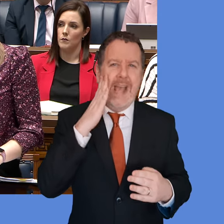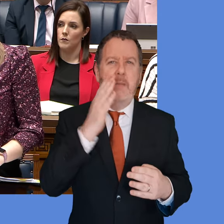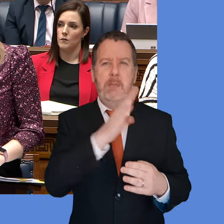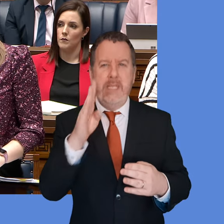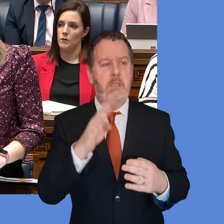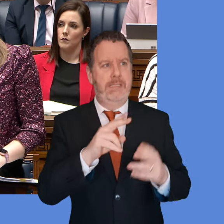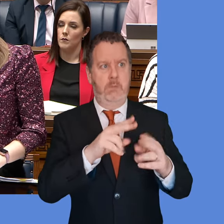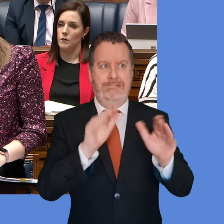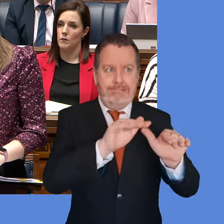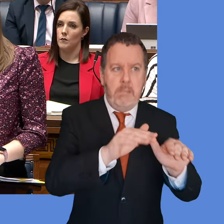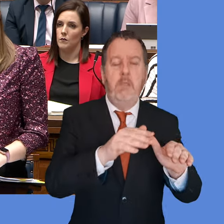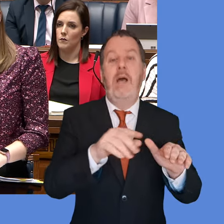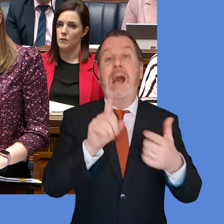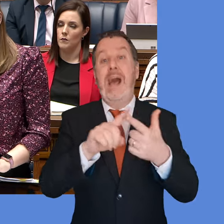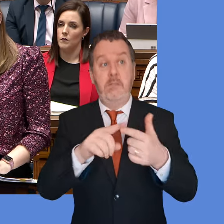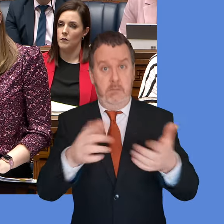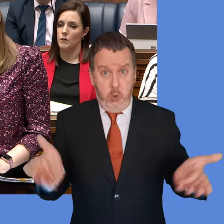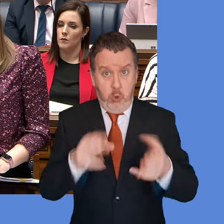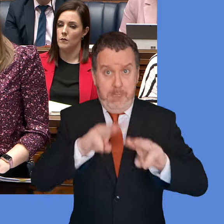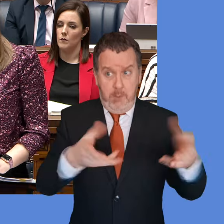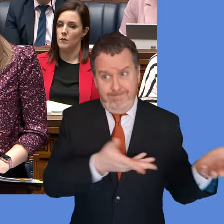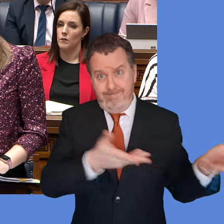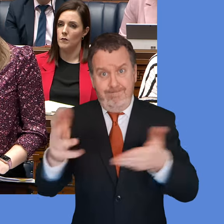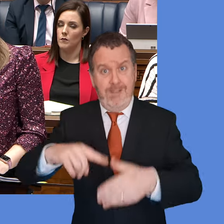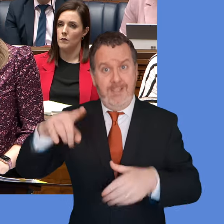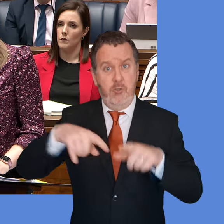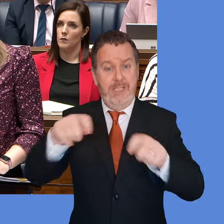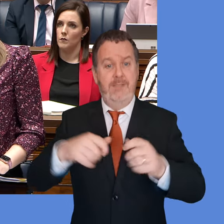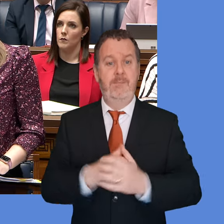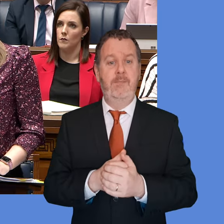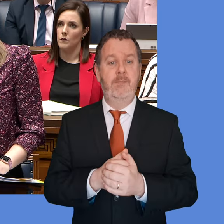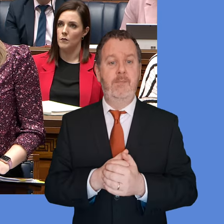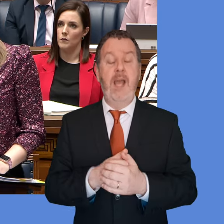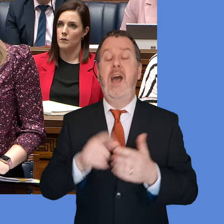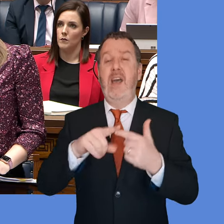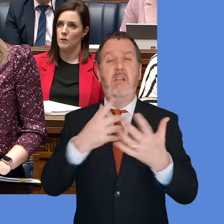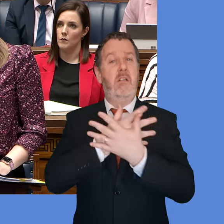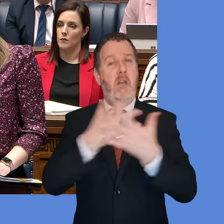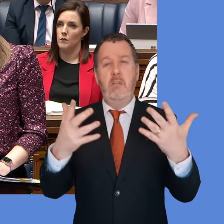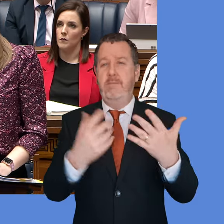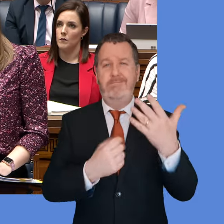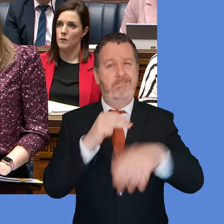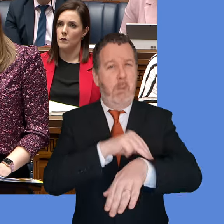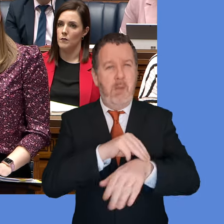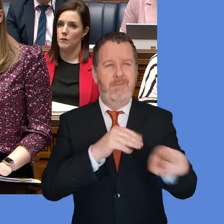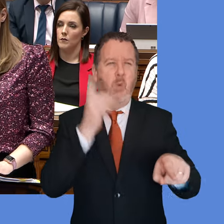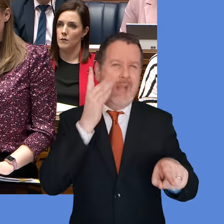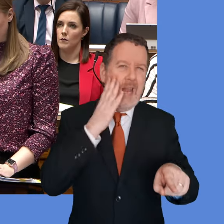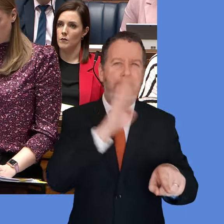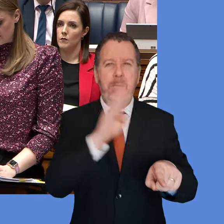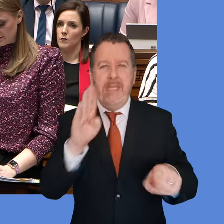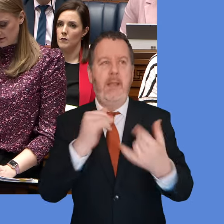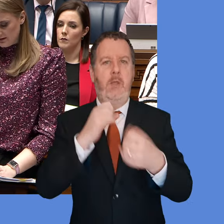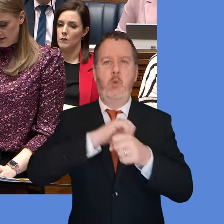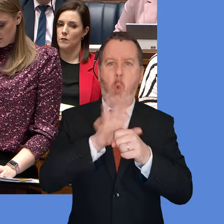visit their local high street, particularly as retail habits continue to change. We also recognise the wide range of issues the hospitality sector has faced, including COVID-19 and the